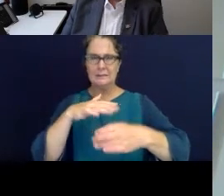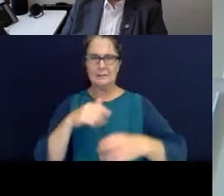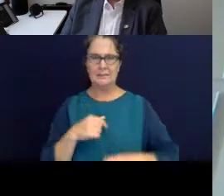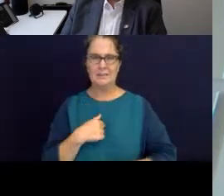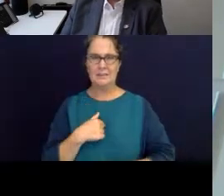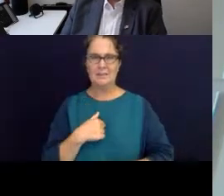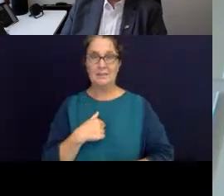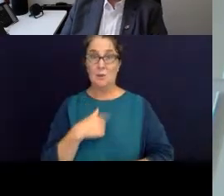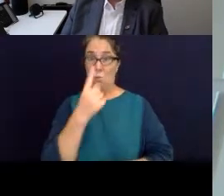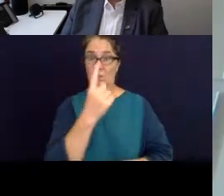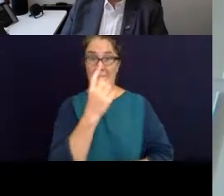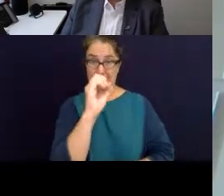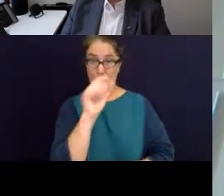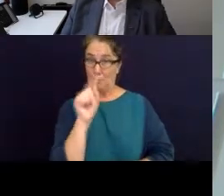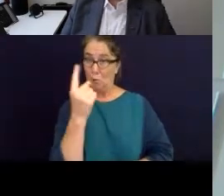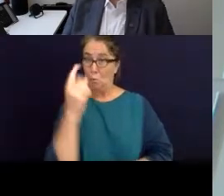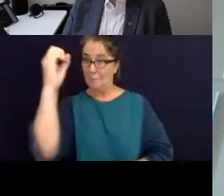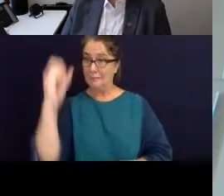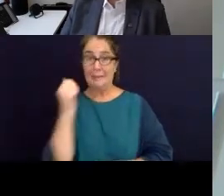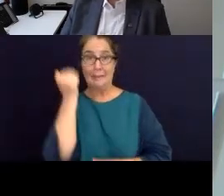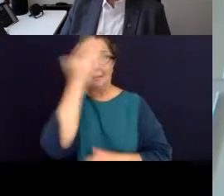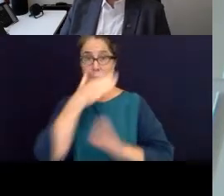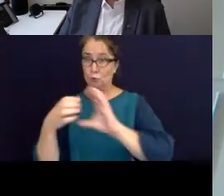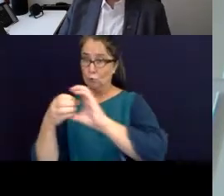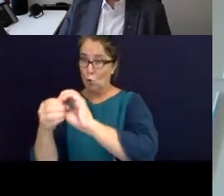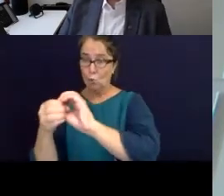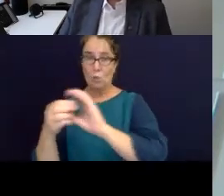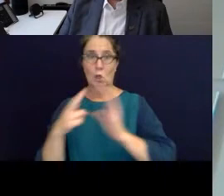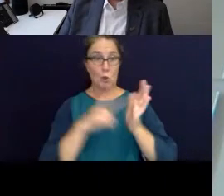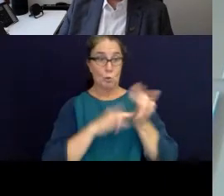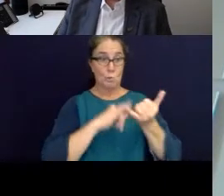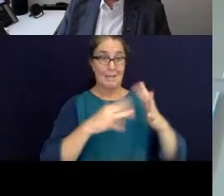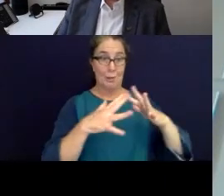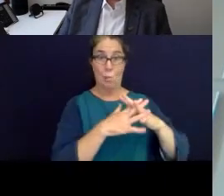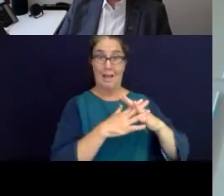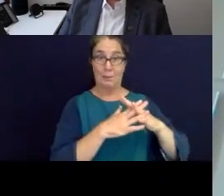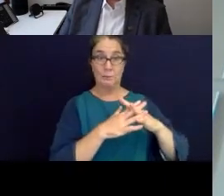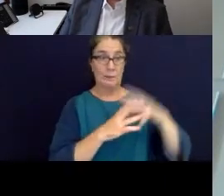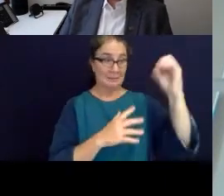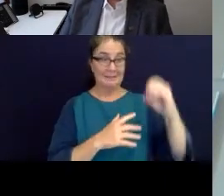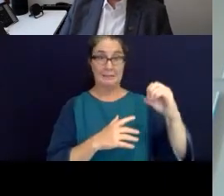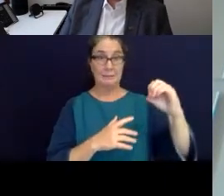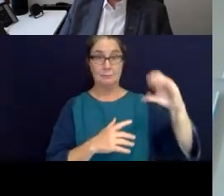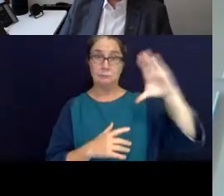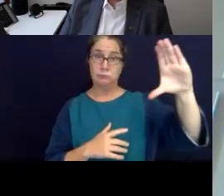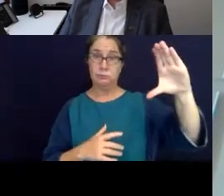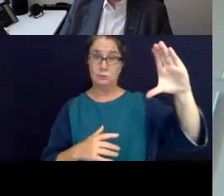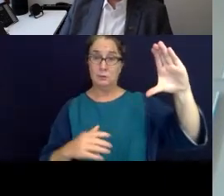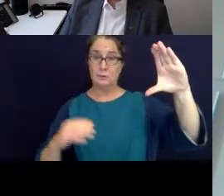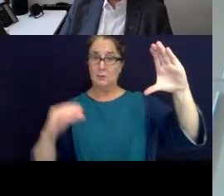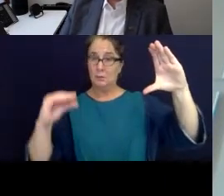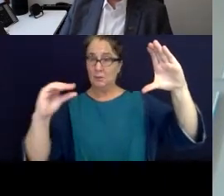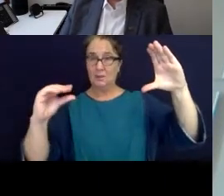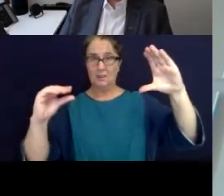comparative sense. So for the New South Wales portion of the Murray-Darling Basin, for instance, Aboriginal people make up about 10% of the